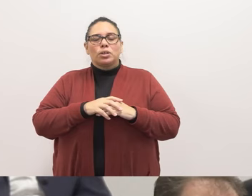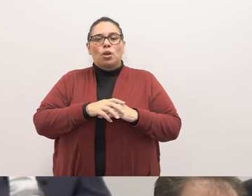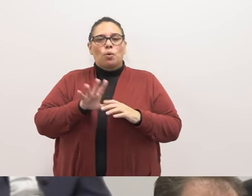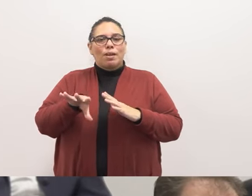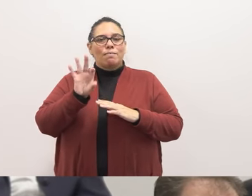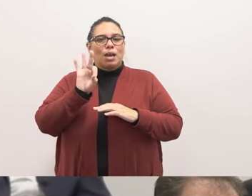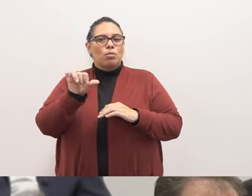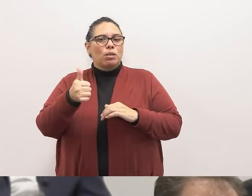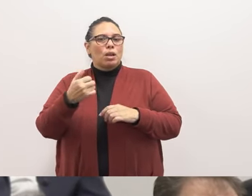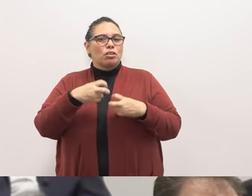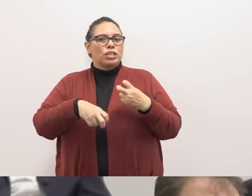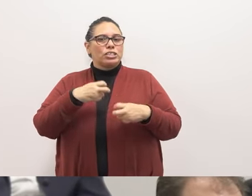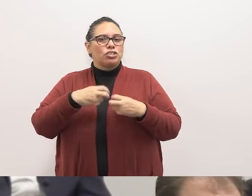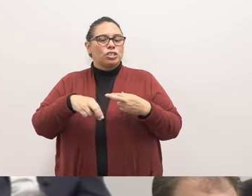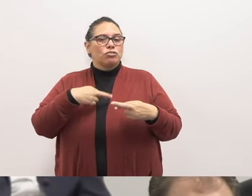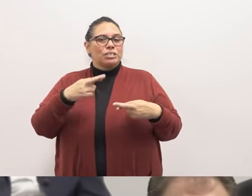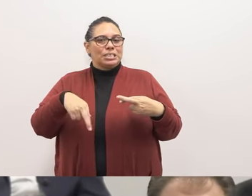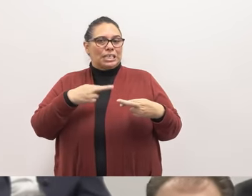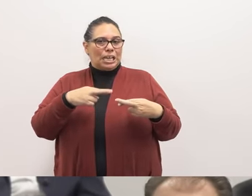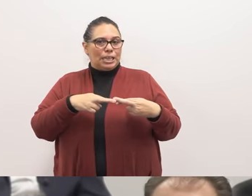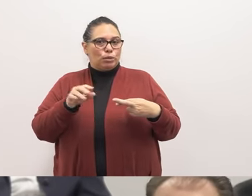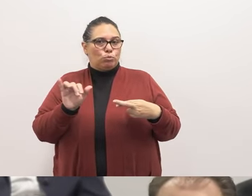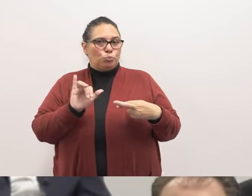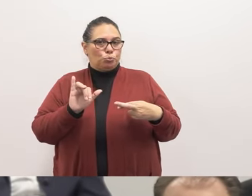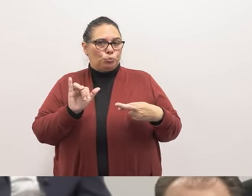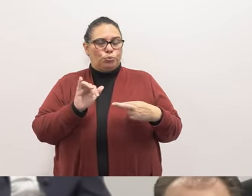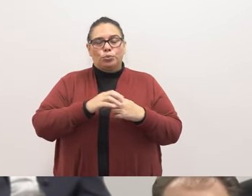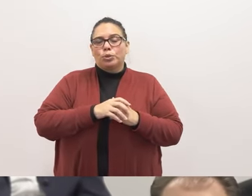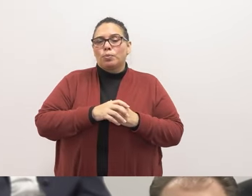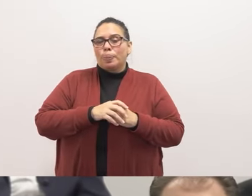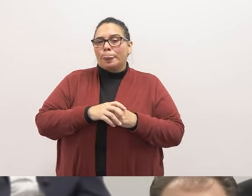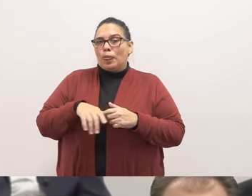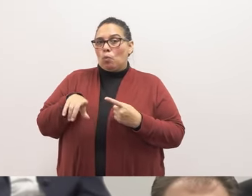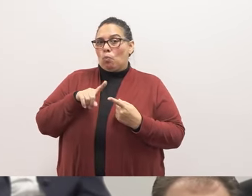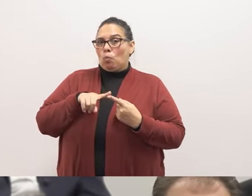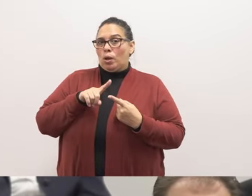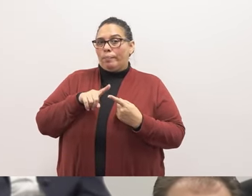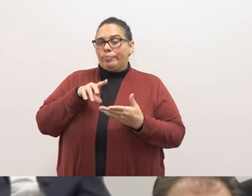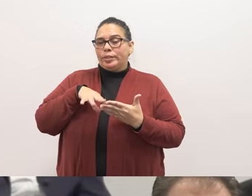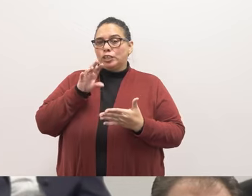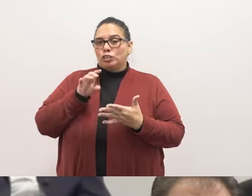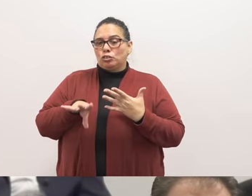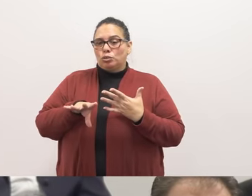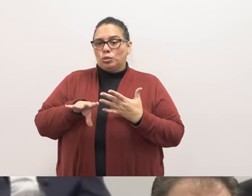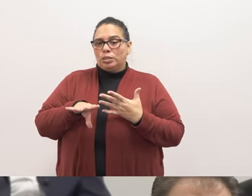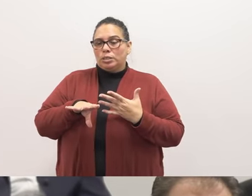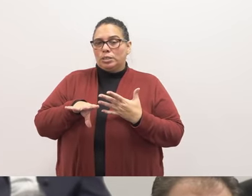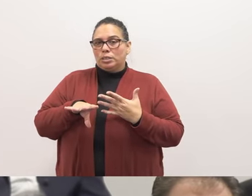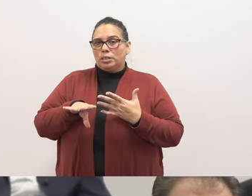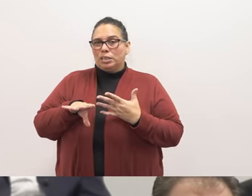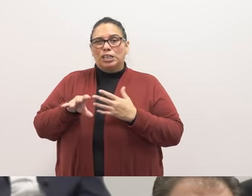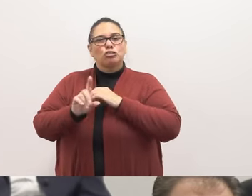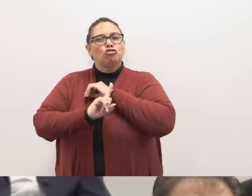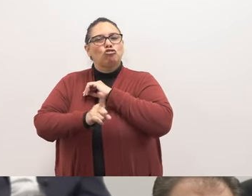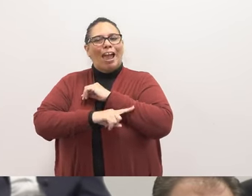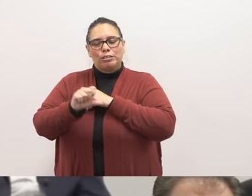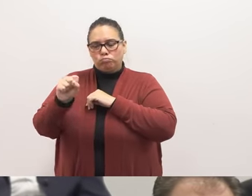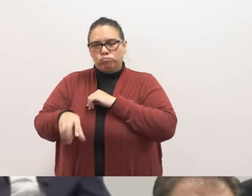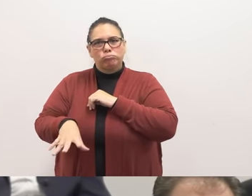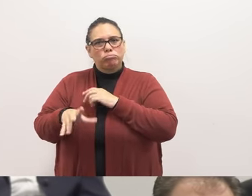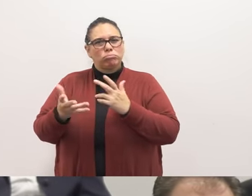there were other issues with recycling at our school. One of those being students putting trash in the bins,